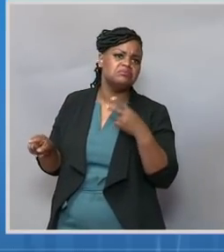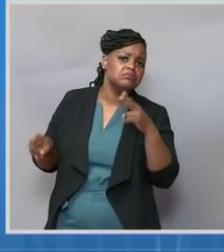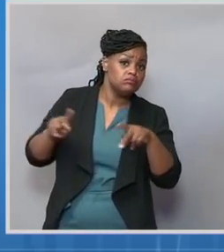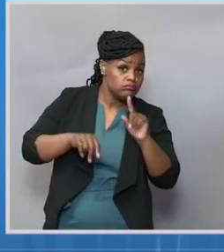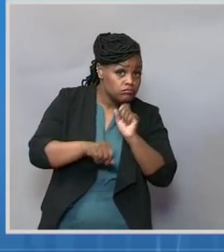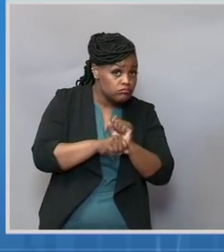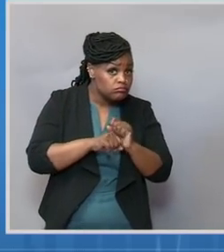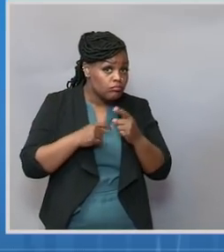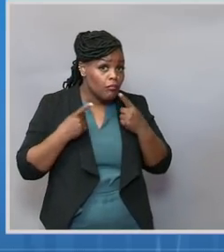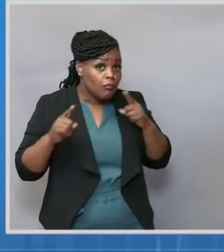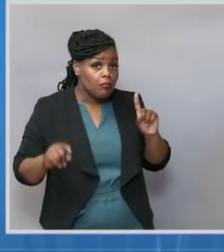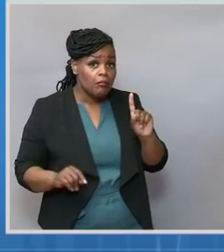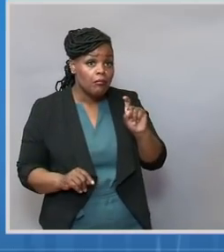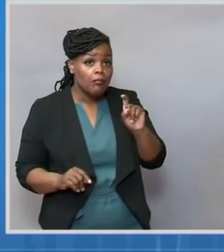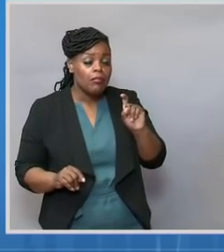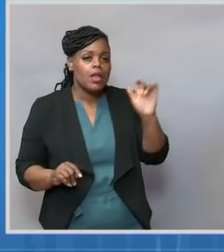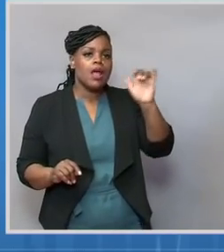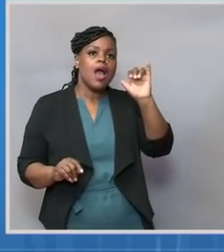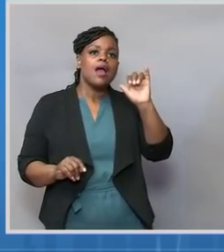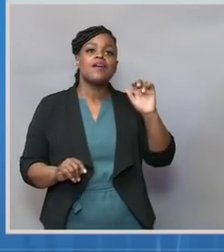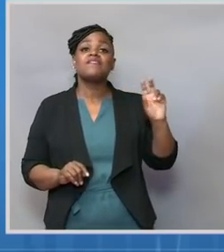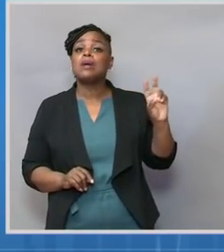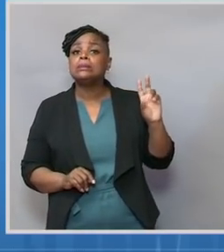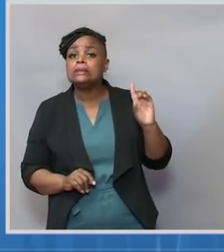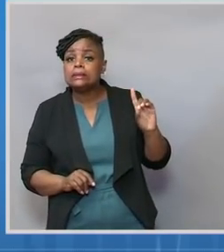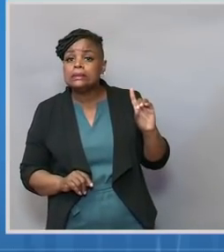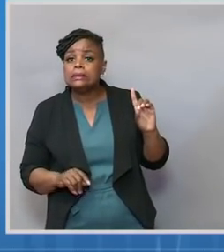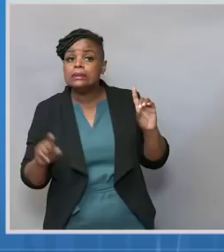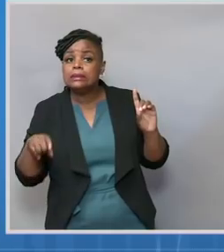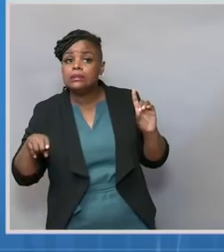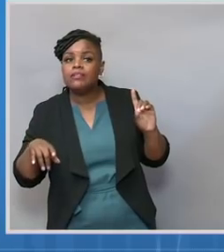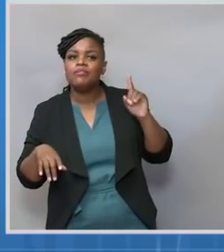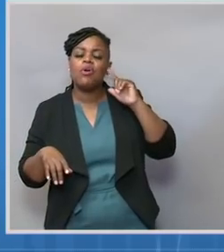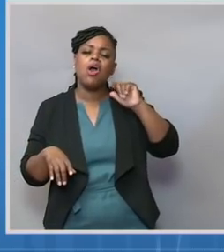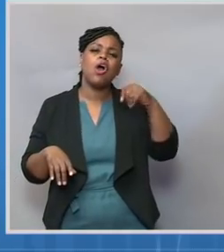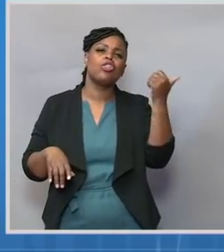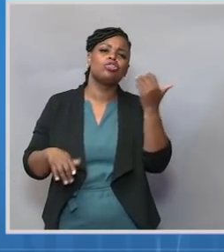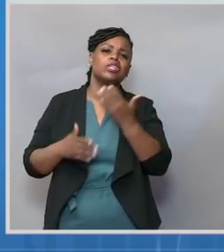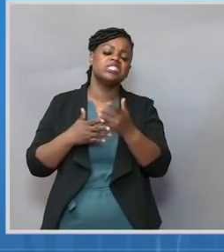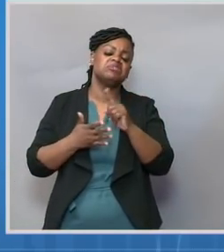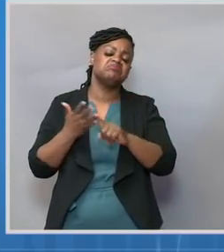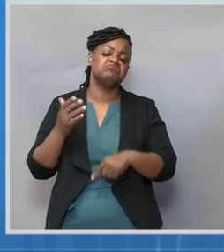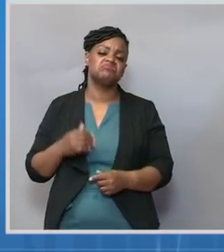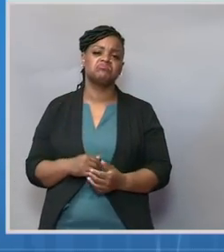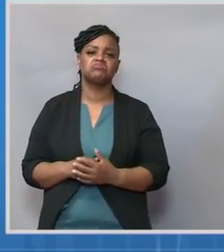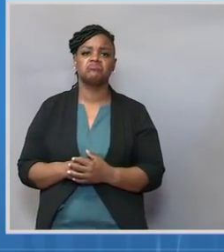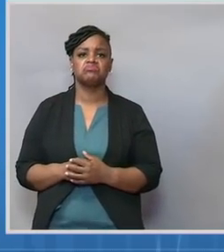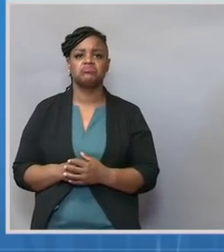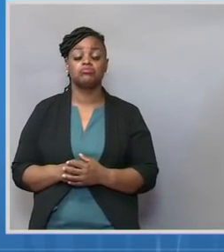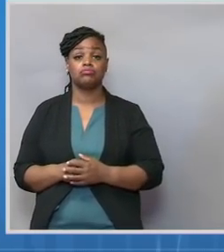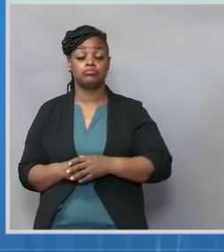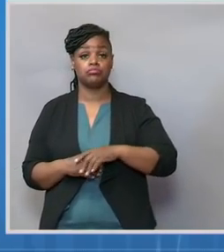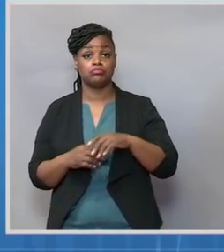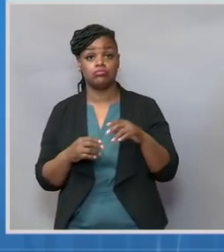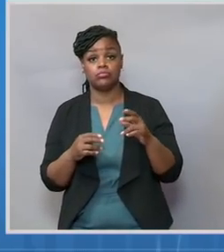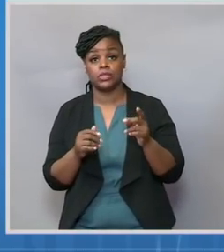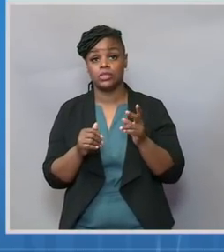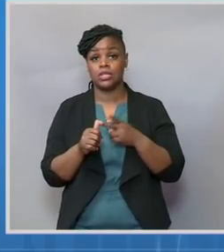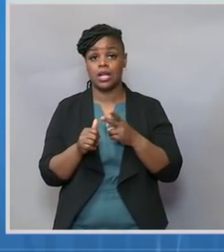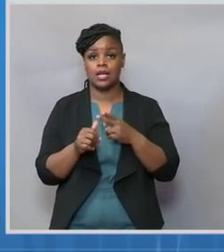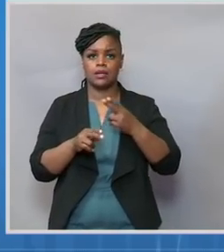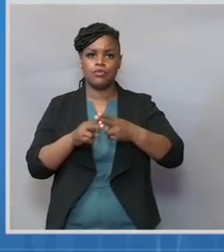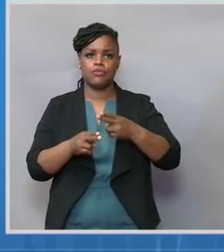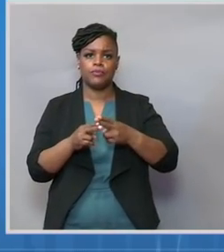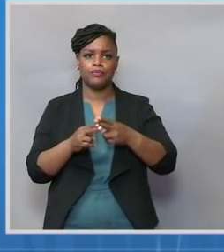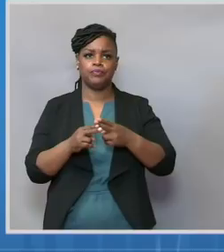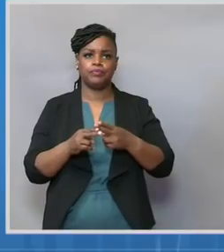include things like vitamin D, fluoxamine, and others. Next slide. The second trial is a phase 2-3 called